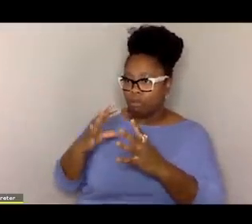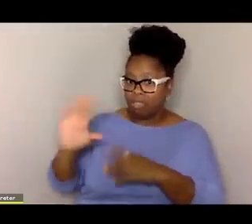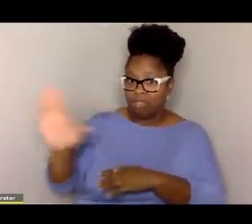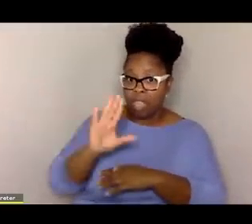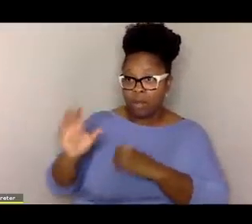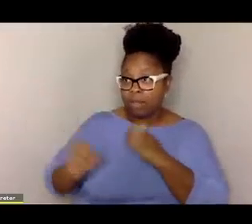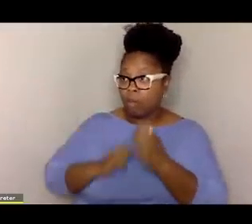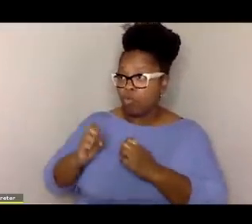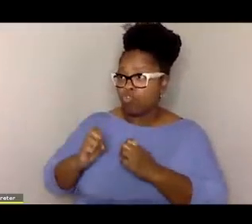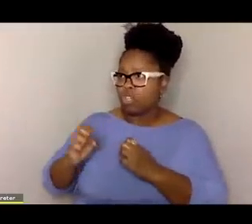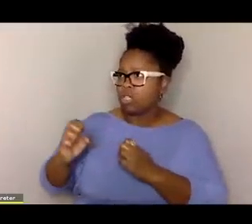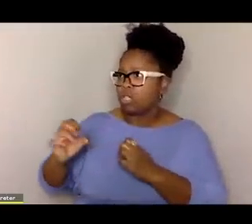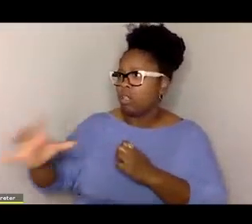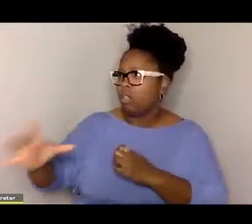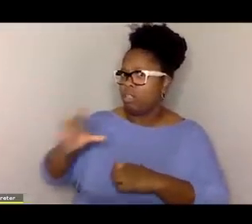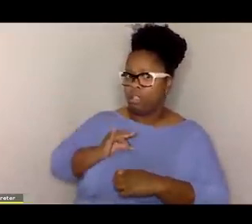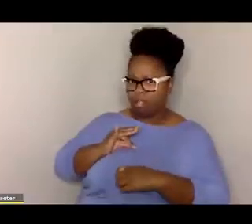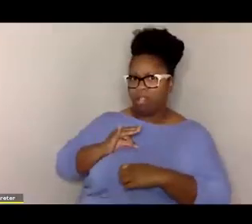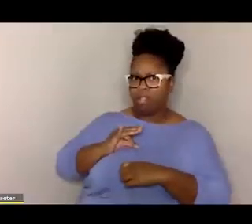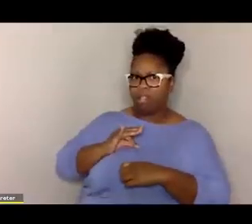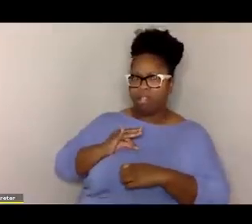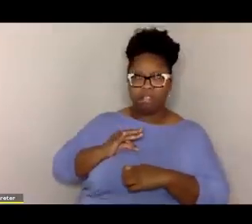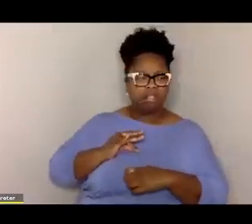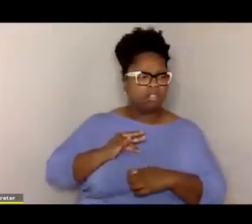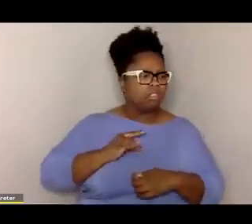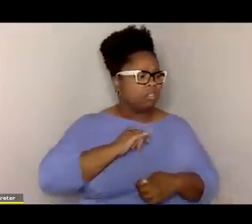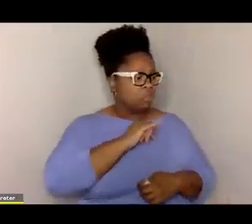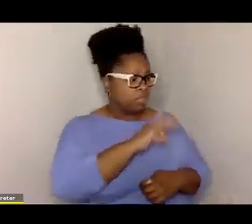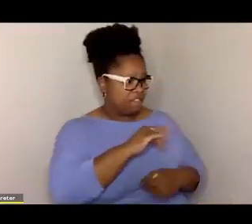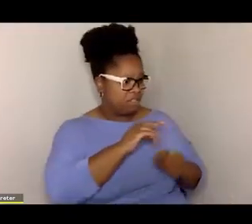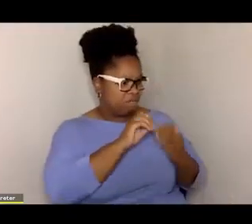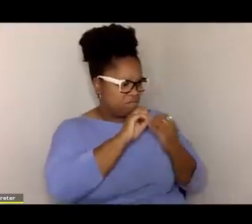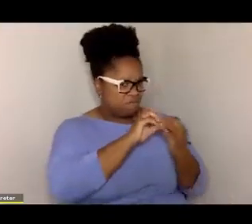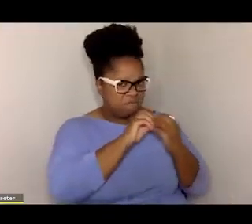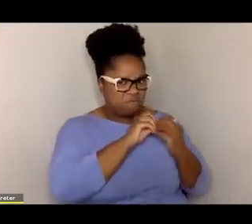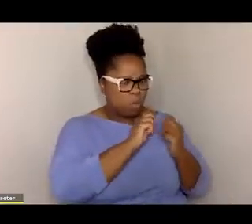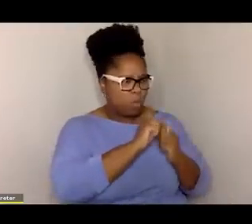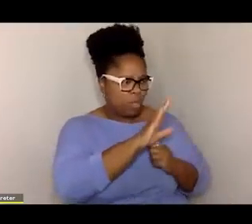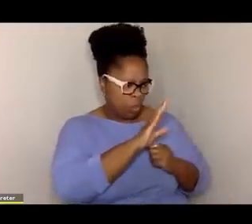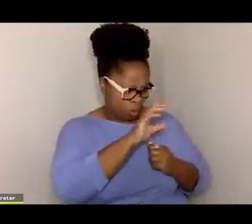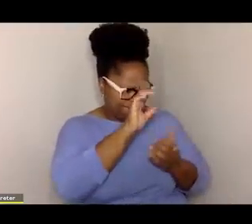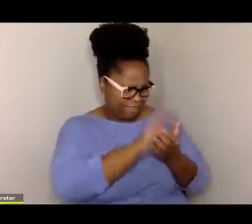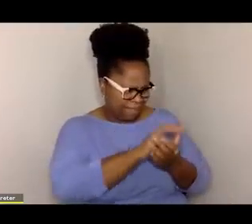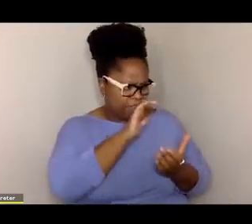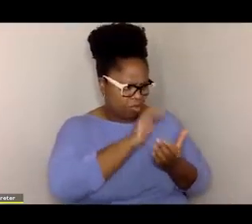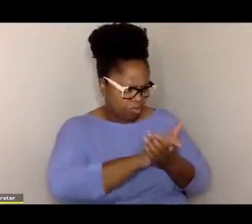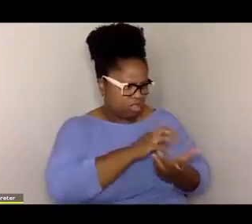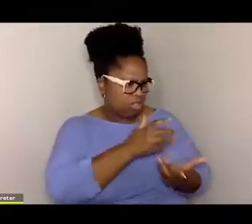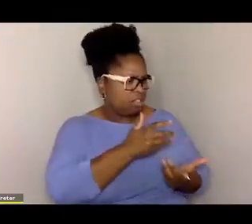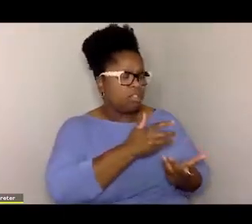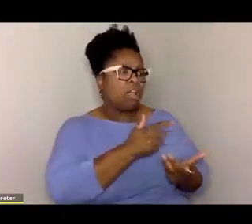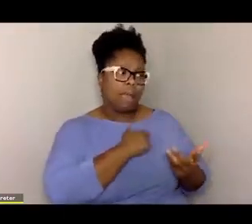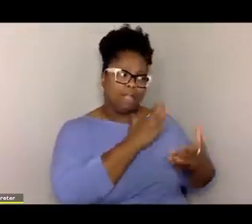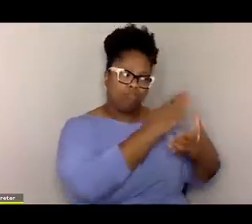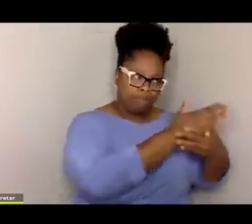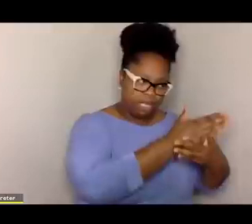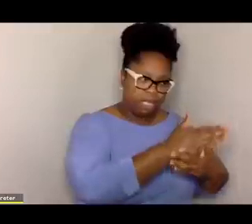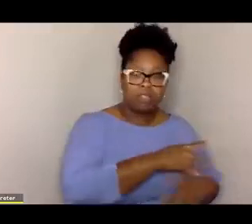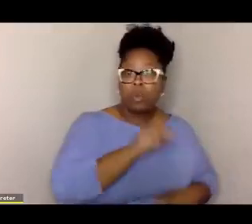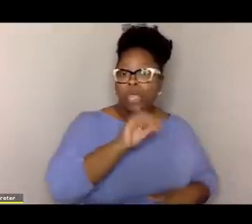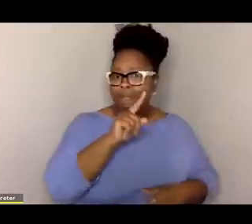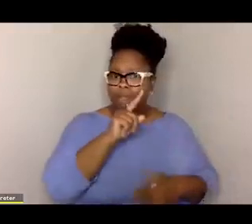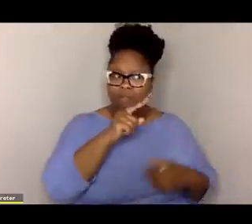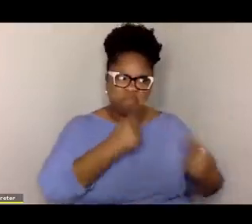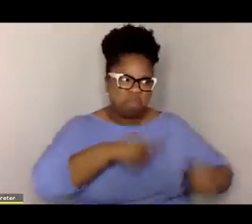contagious to the emotions of other people. So if you're in an argument with your spouse, interrupting here, if you're in an